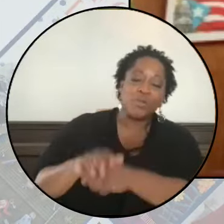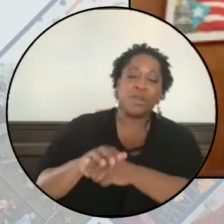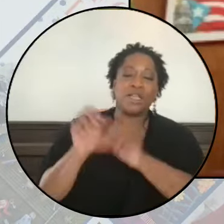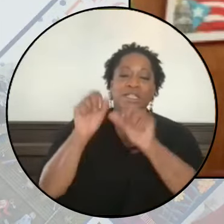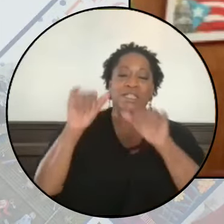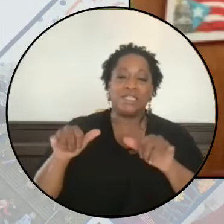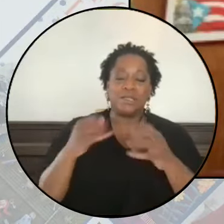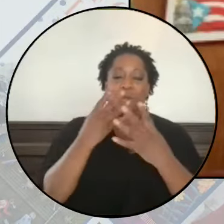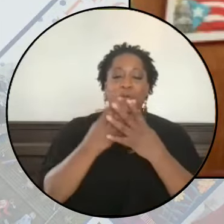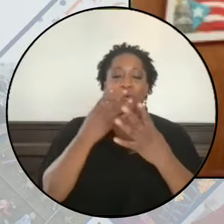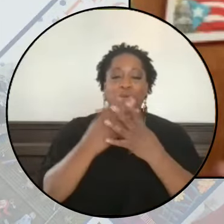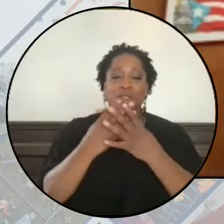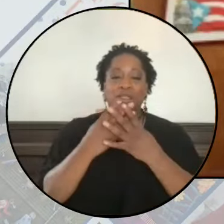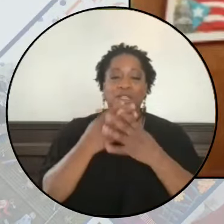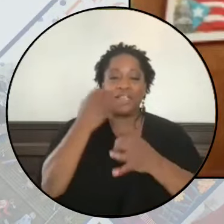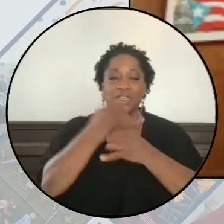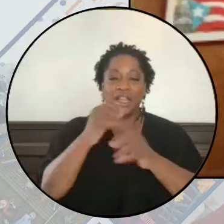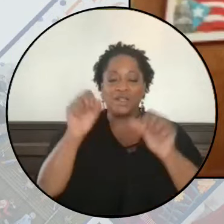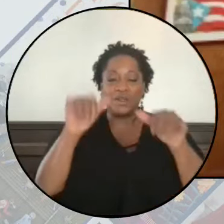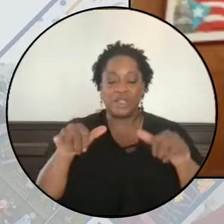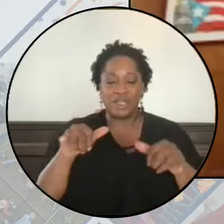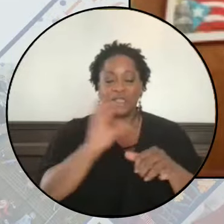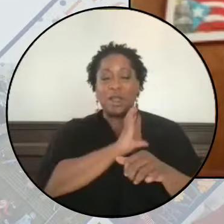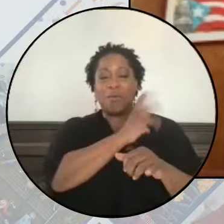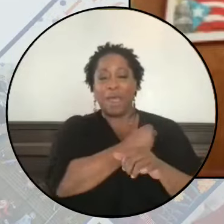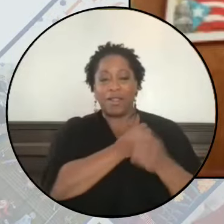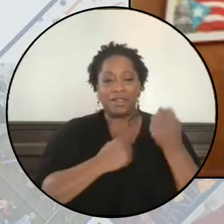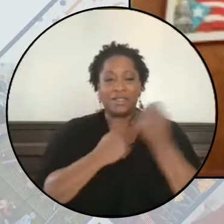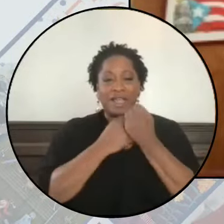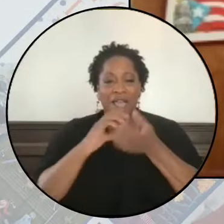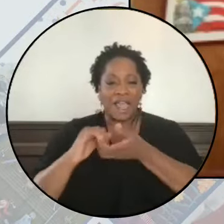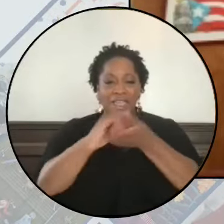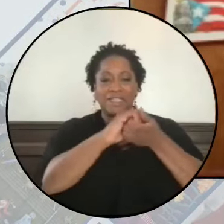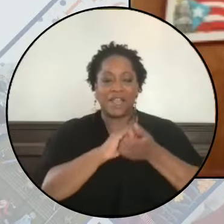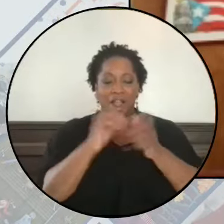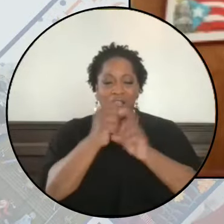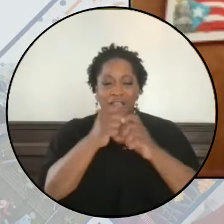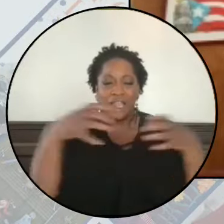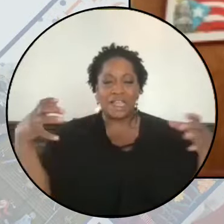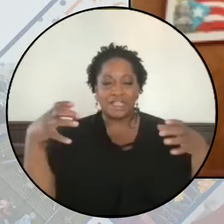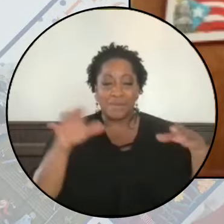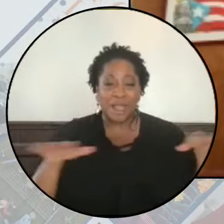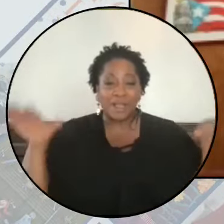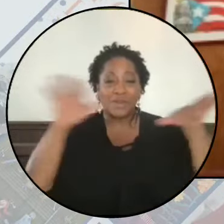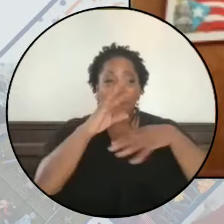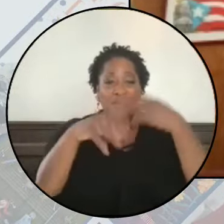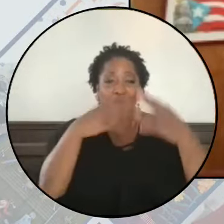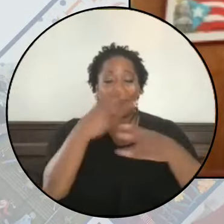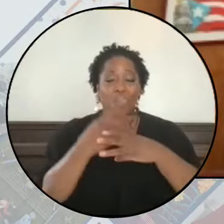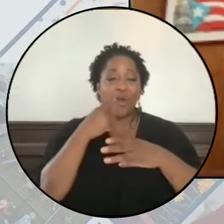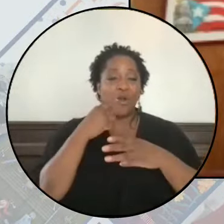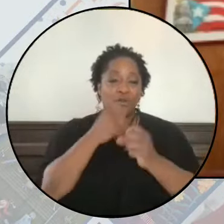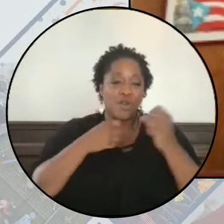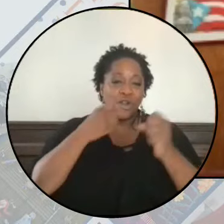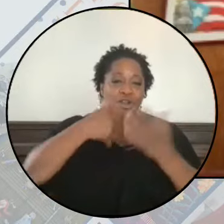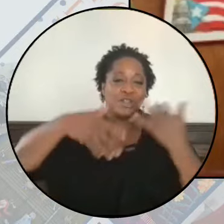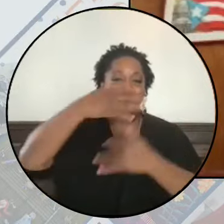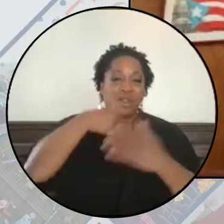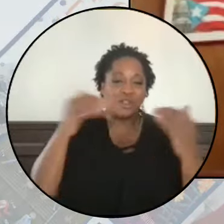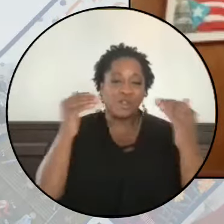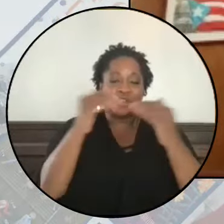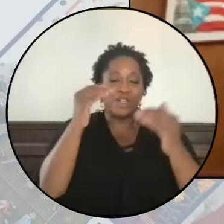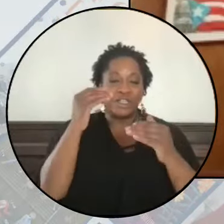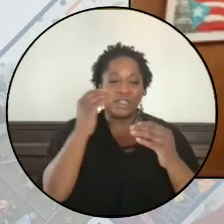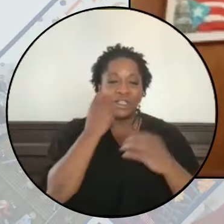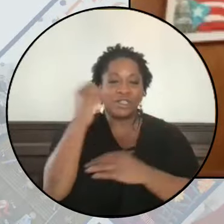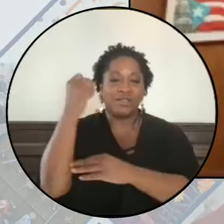industrial complex, Palestine solidarity also expands the terrain for social justice movements to